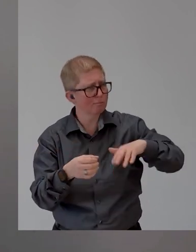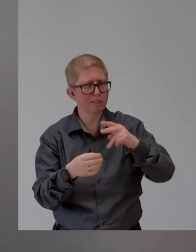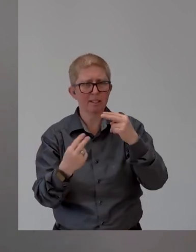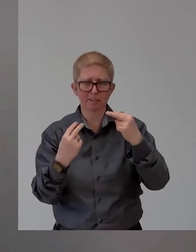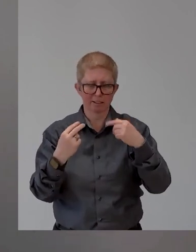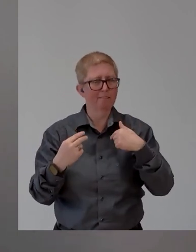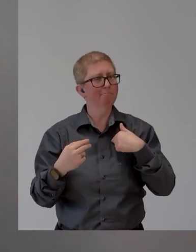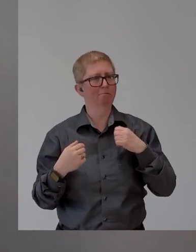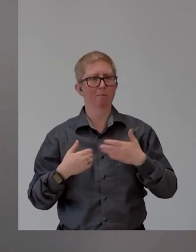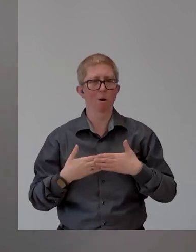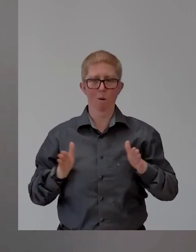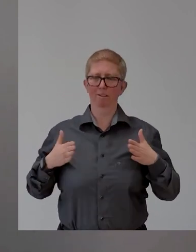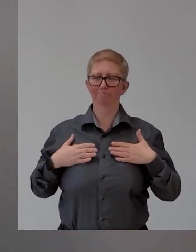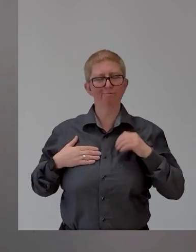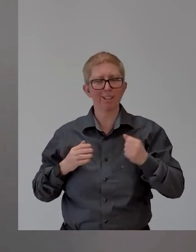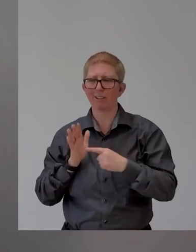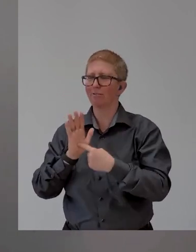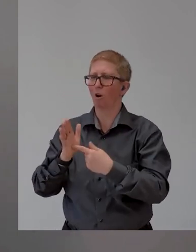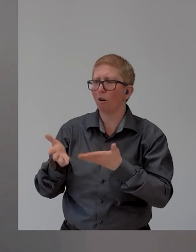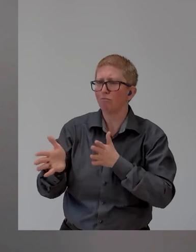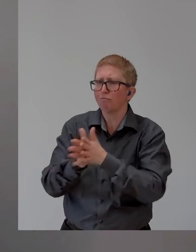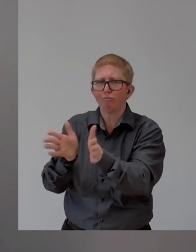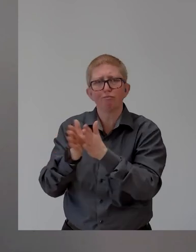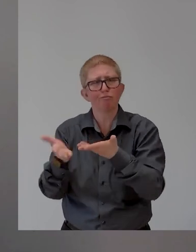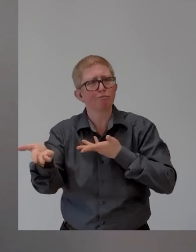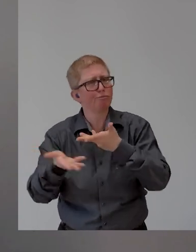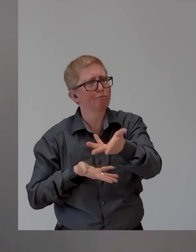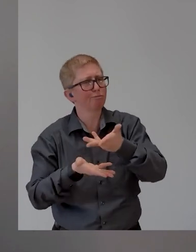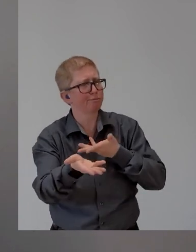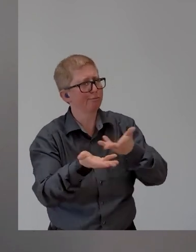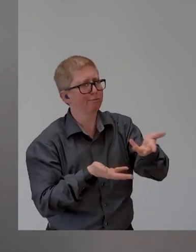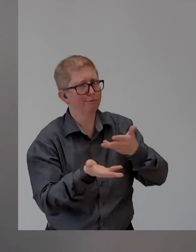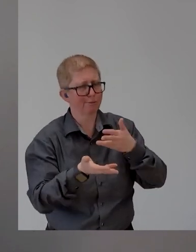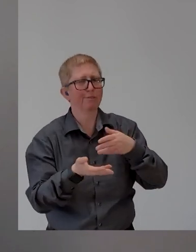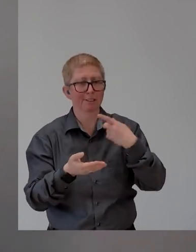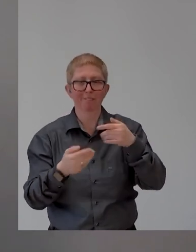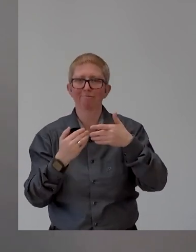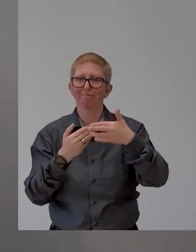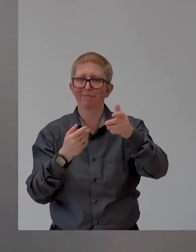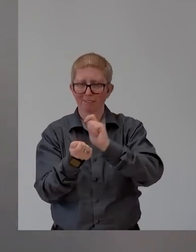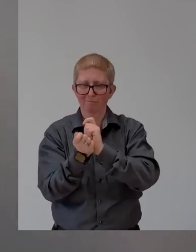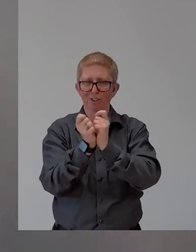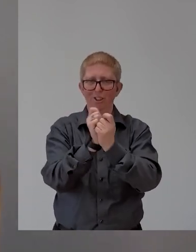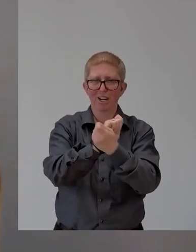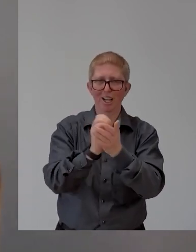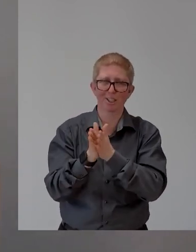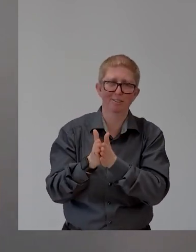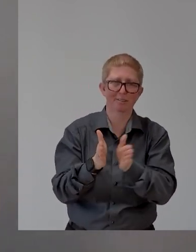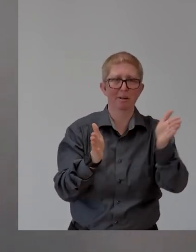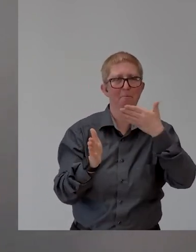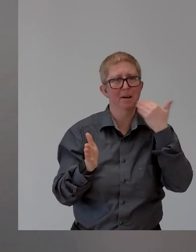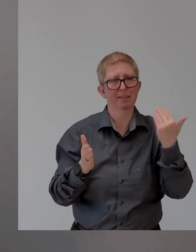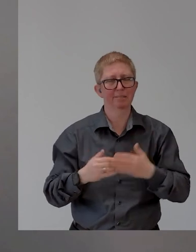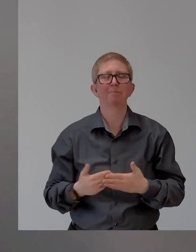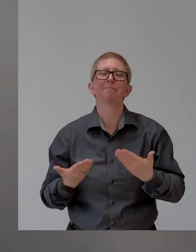is where we will start to see a shift. Um, so I want to say a big thank you to all of our valuable 500 companies,